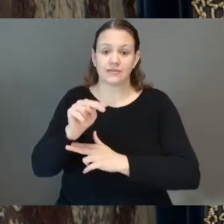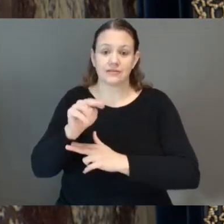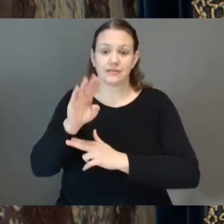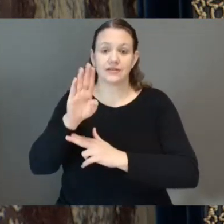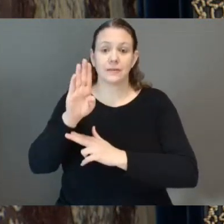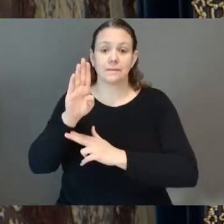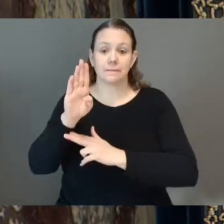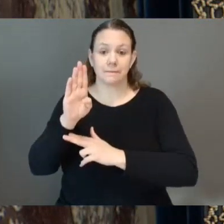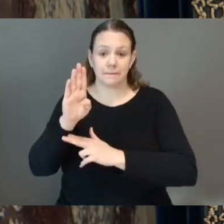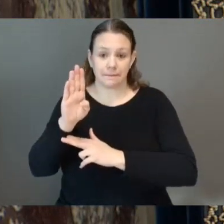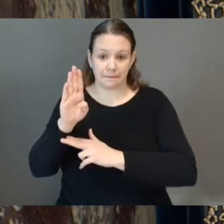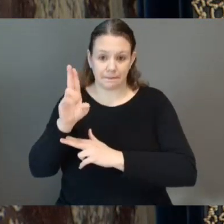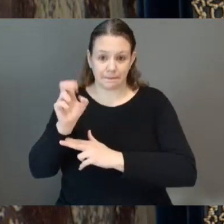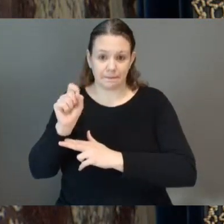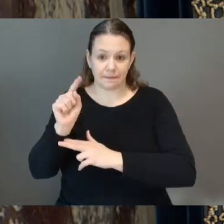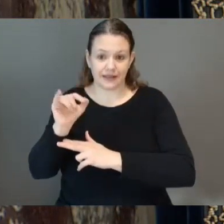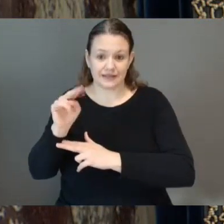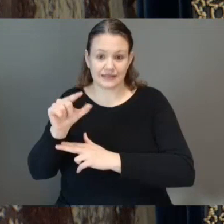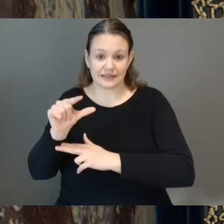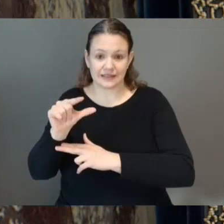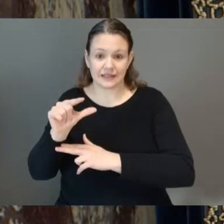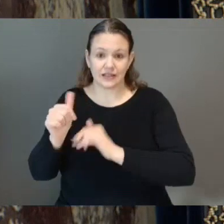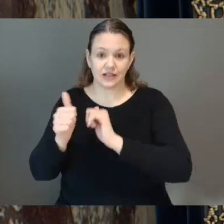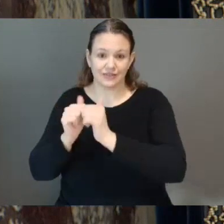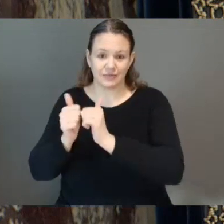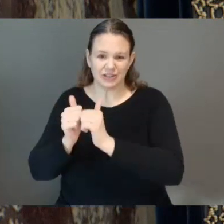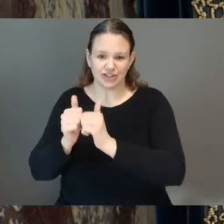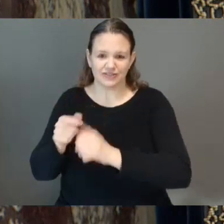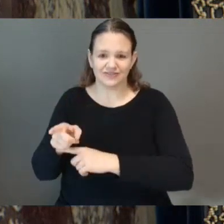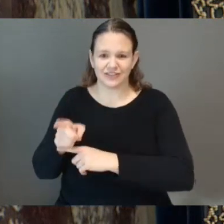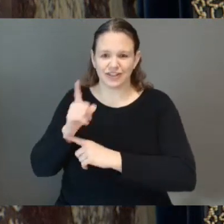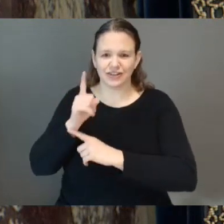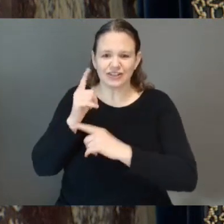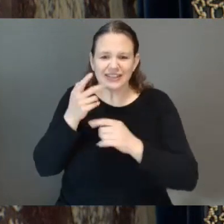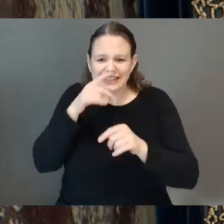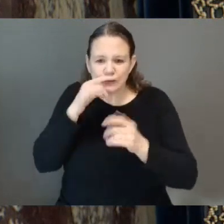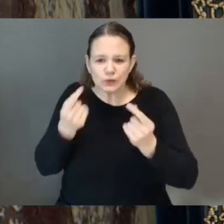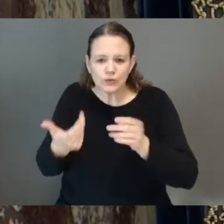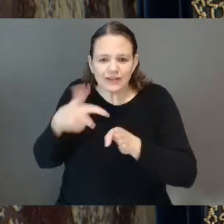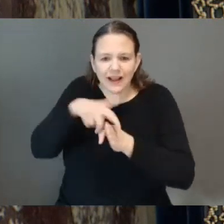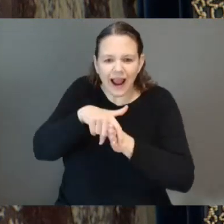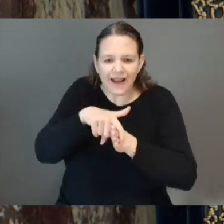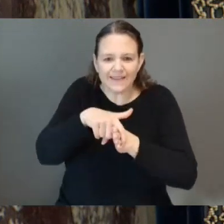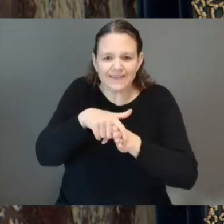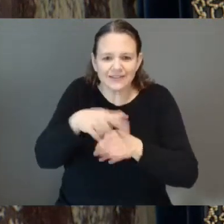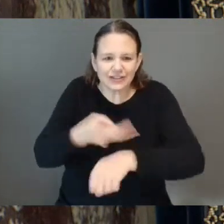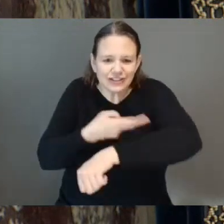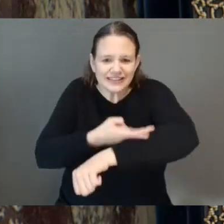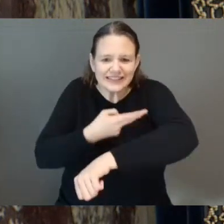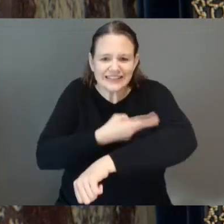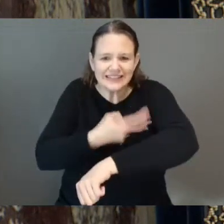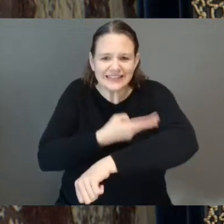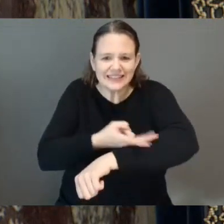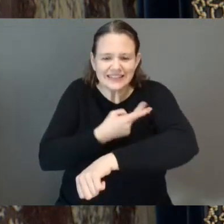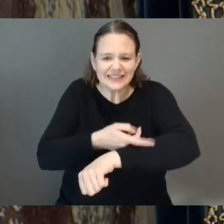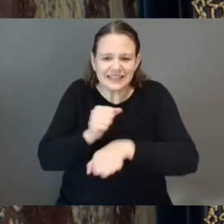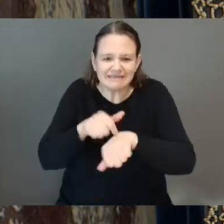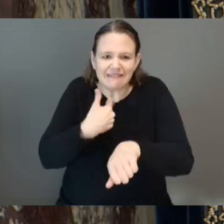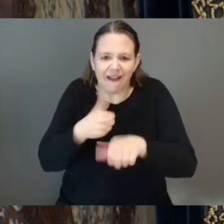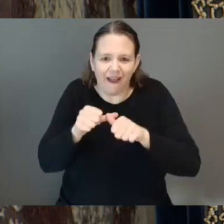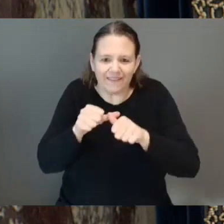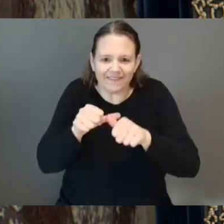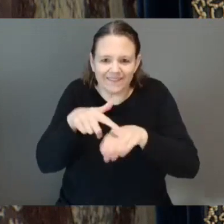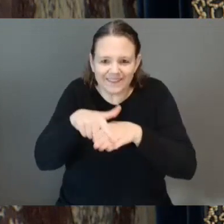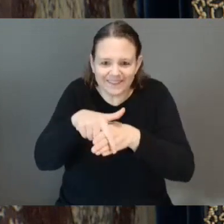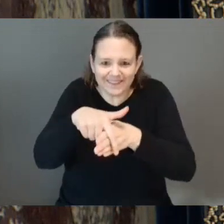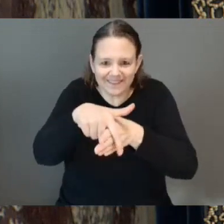There's an Indigenous village, live music performances, 40-plus food trucks, 30-plus carnival rides, and many